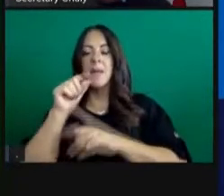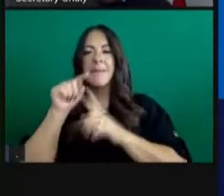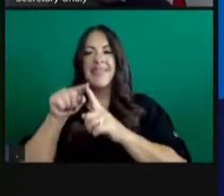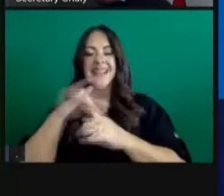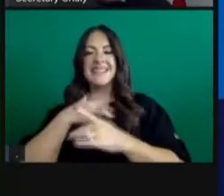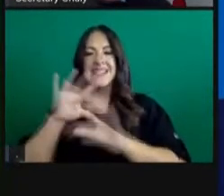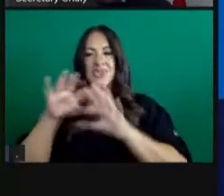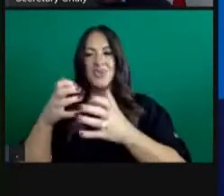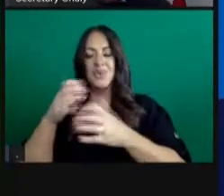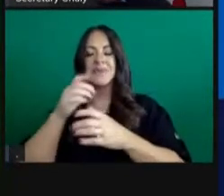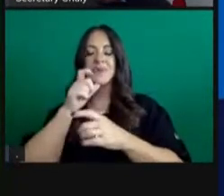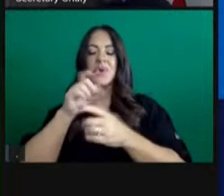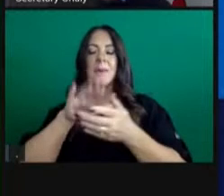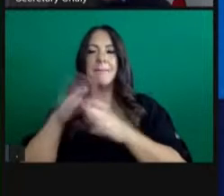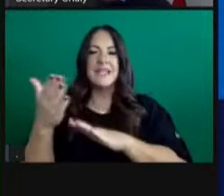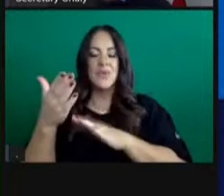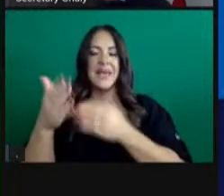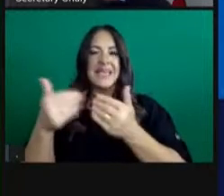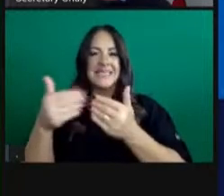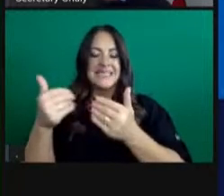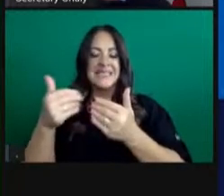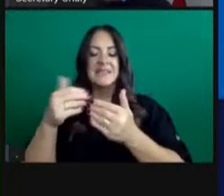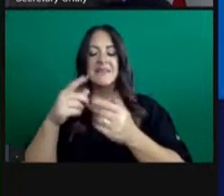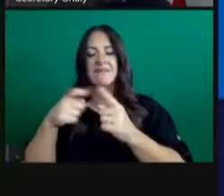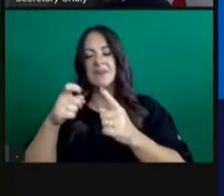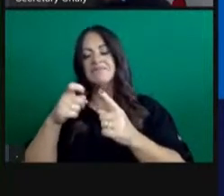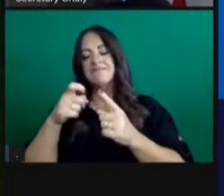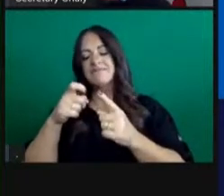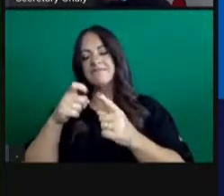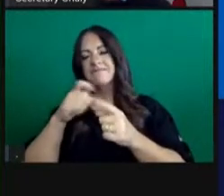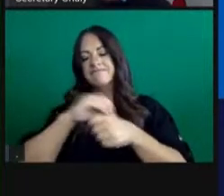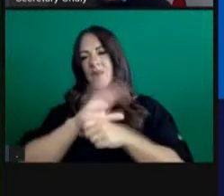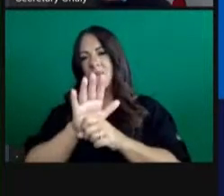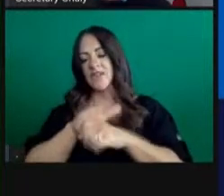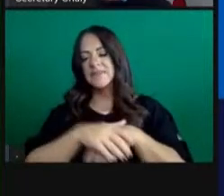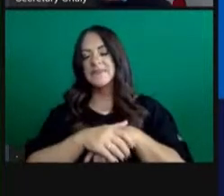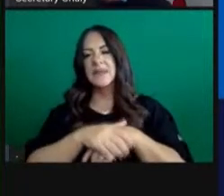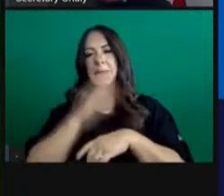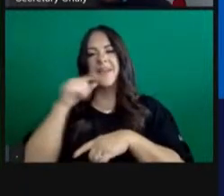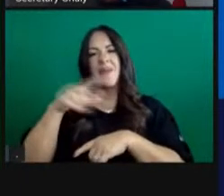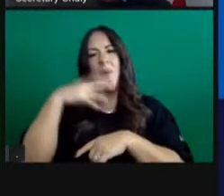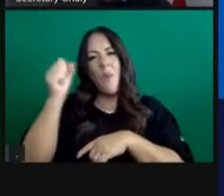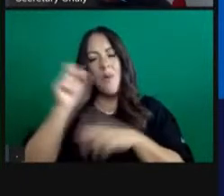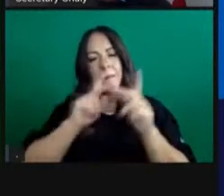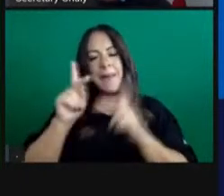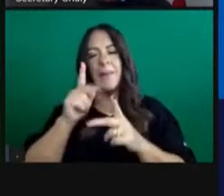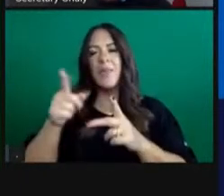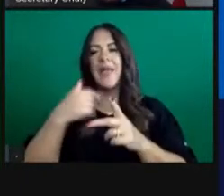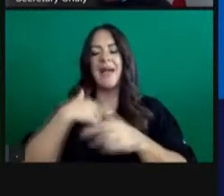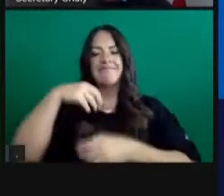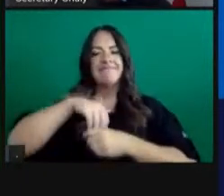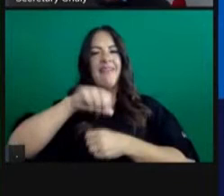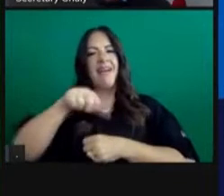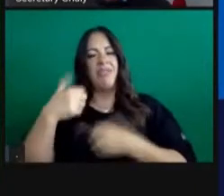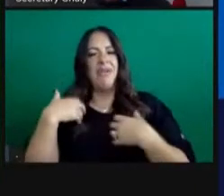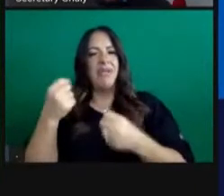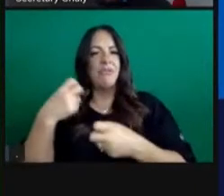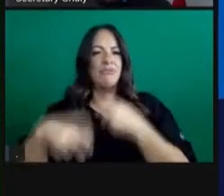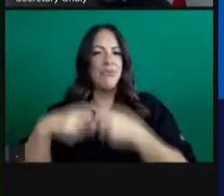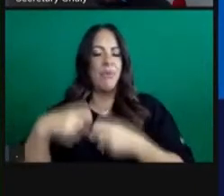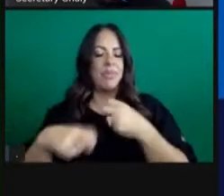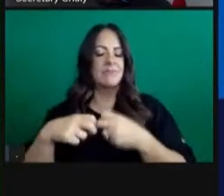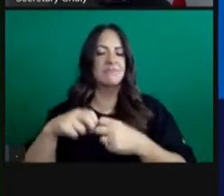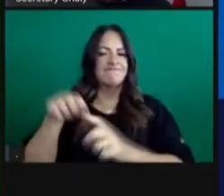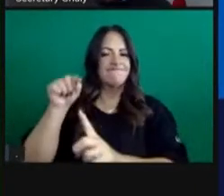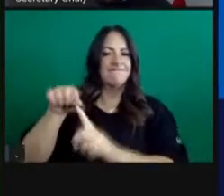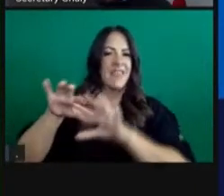COVID are, in fact, our oldest Californians and those with underlying conditions. And that is another important factor